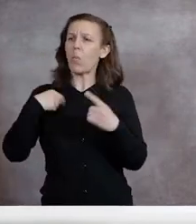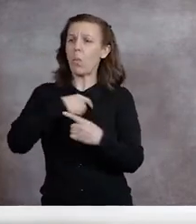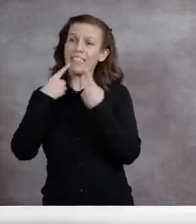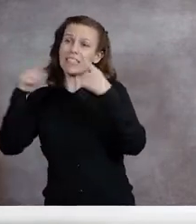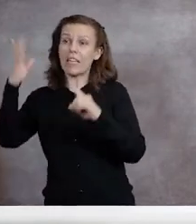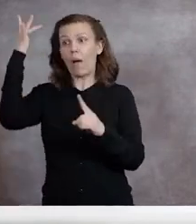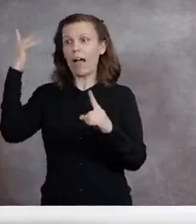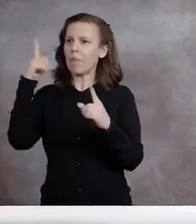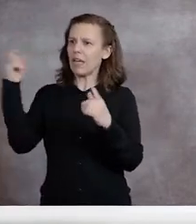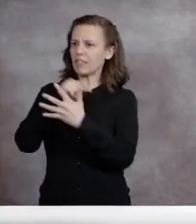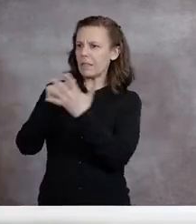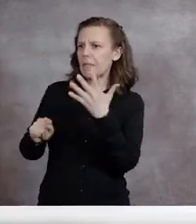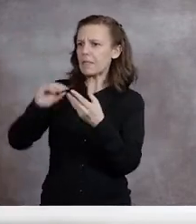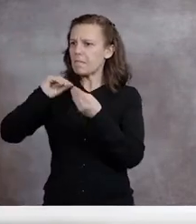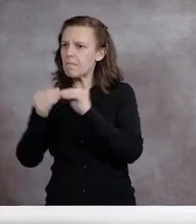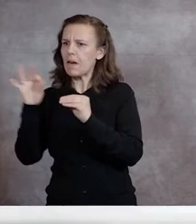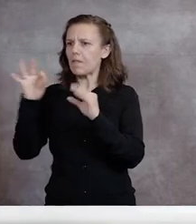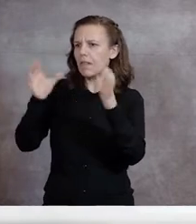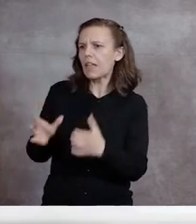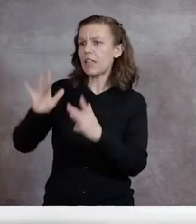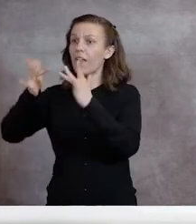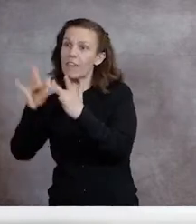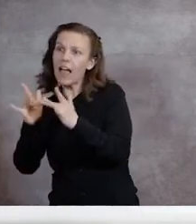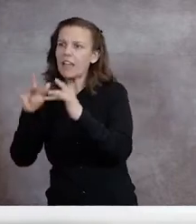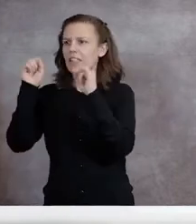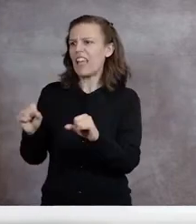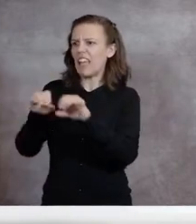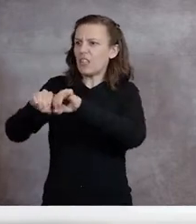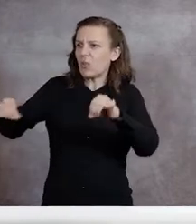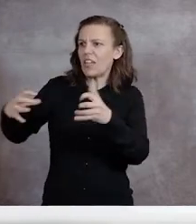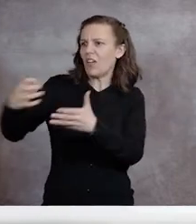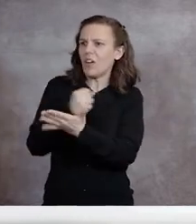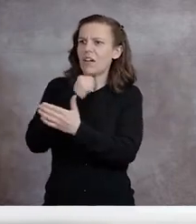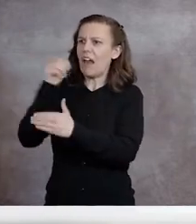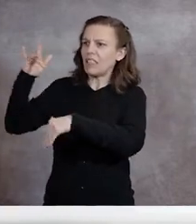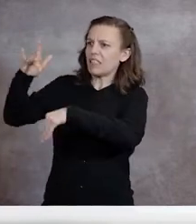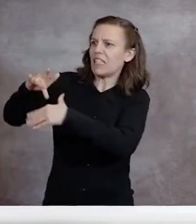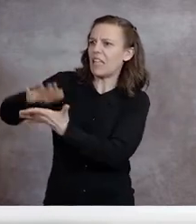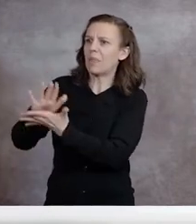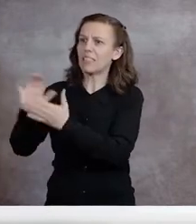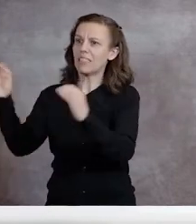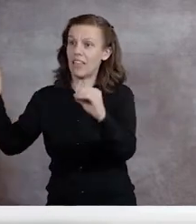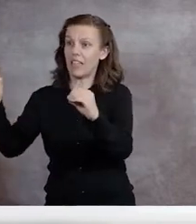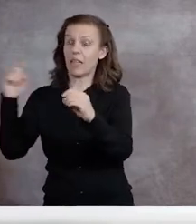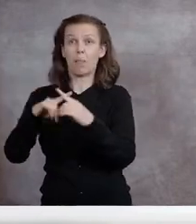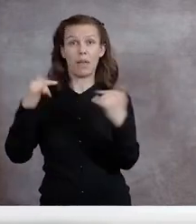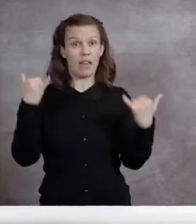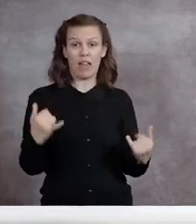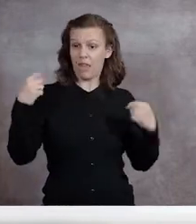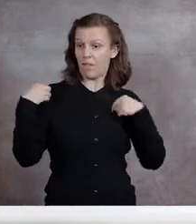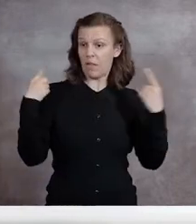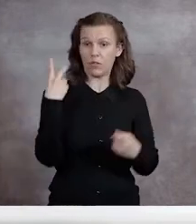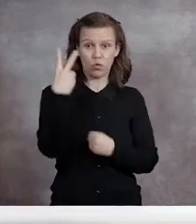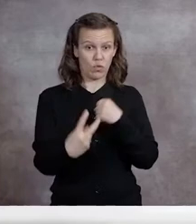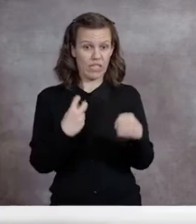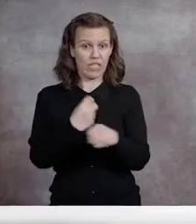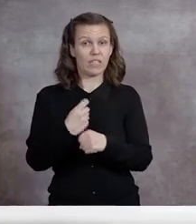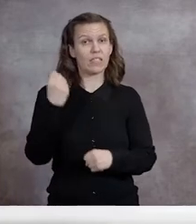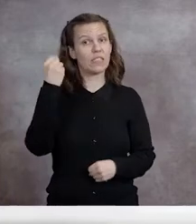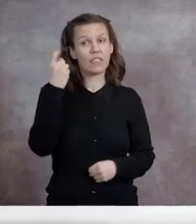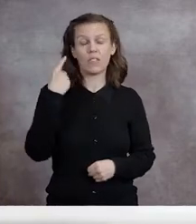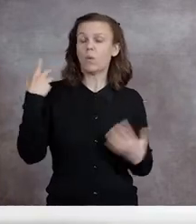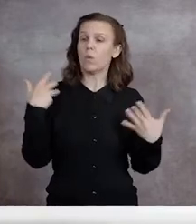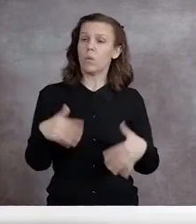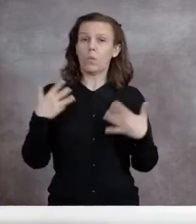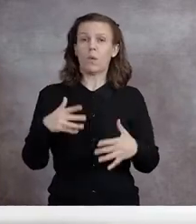and how much of a college degree could be achieved remotely. What has been made clear to us over the last two years, however,